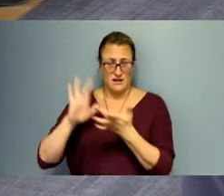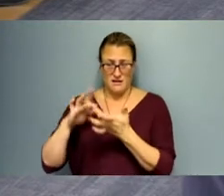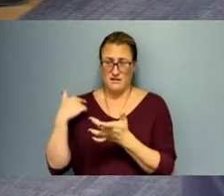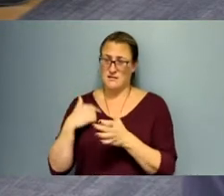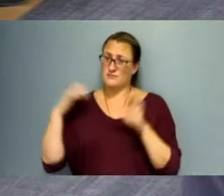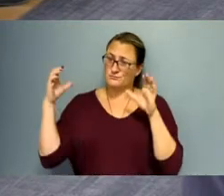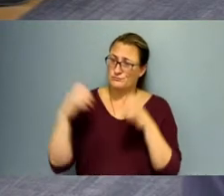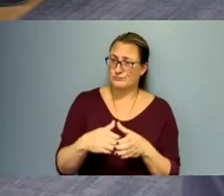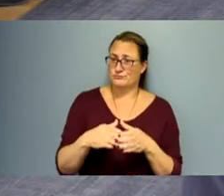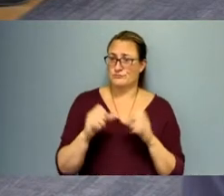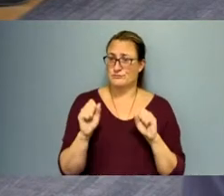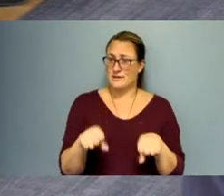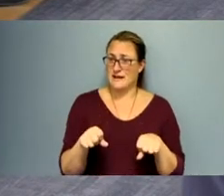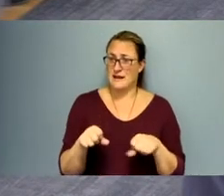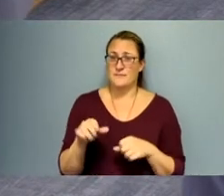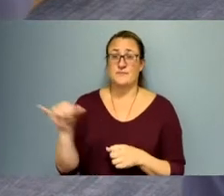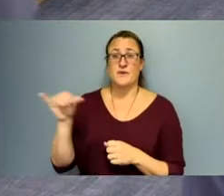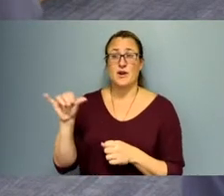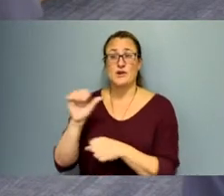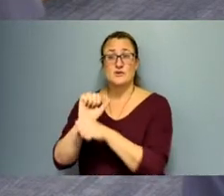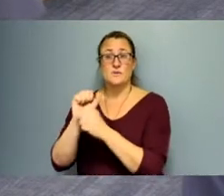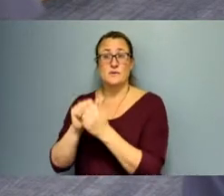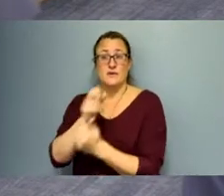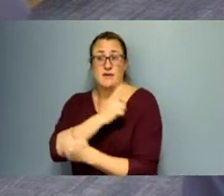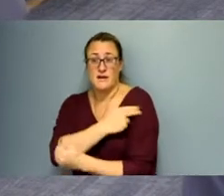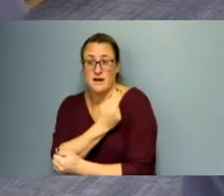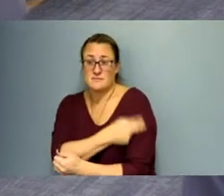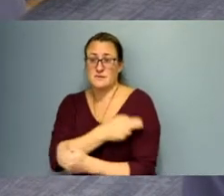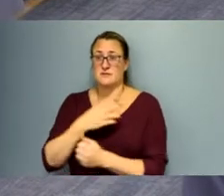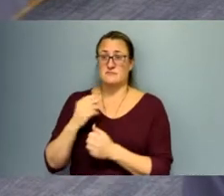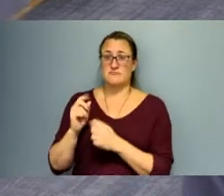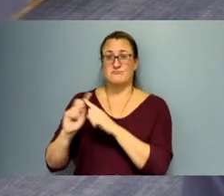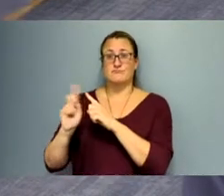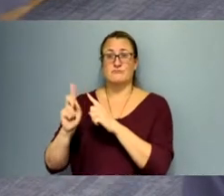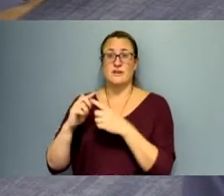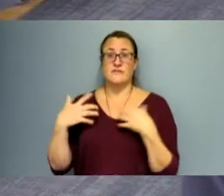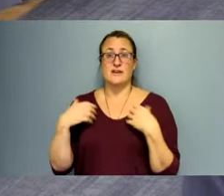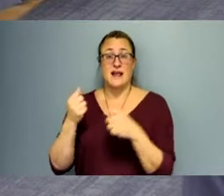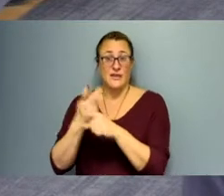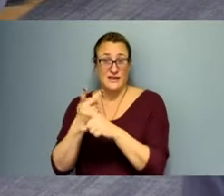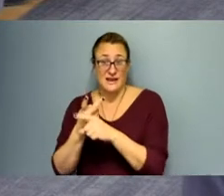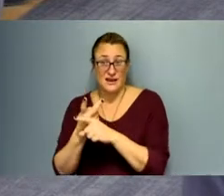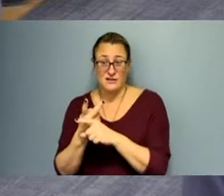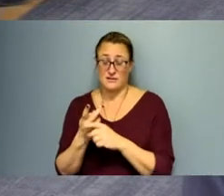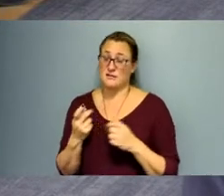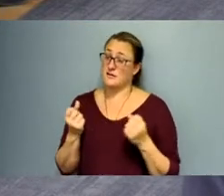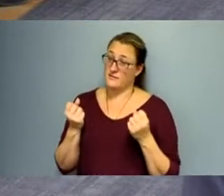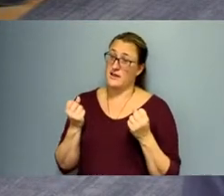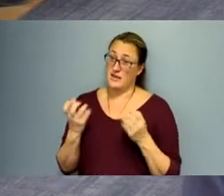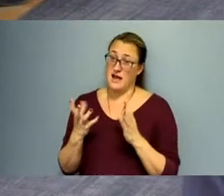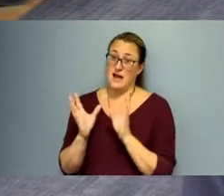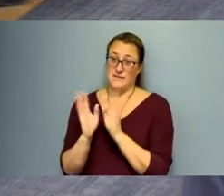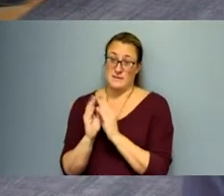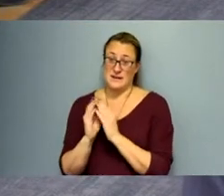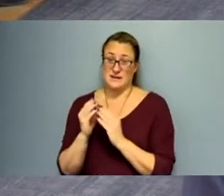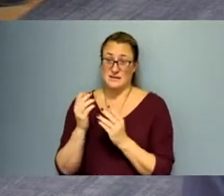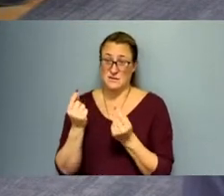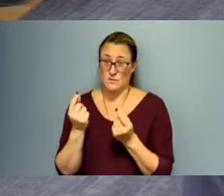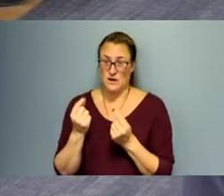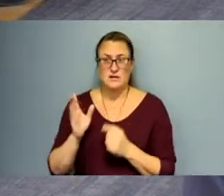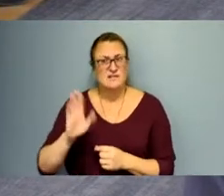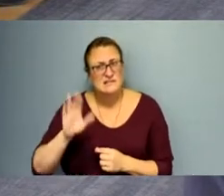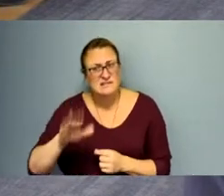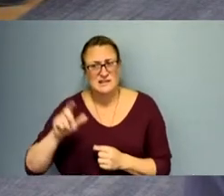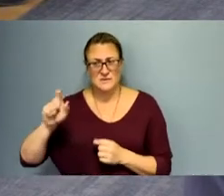very closely with our hospitals and healthcare industry. I have meetings with quite a few people who say, we need nurses, we need